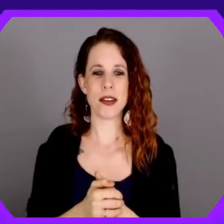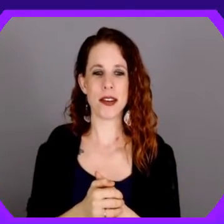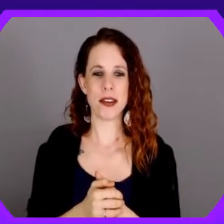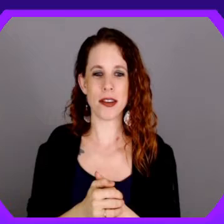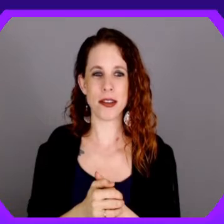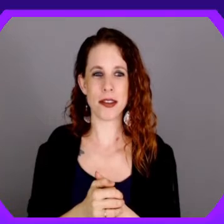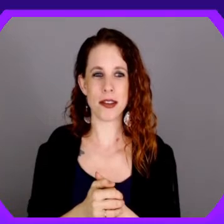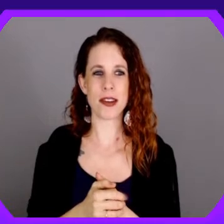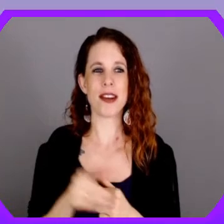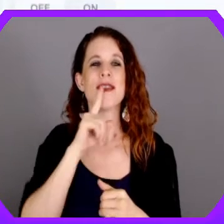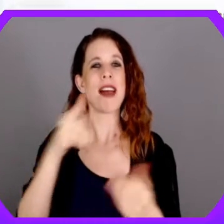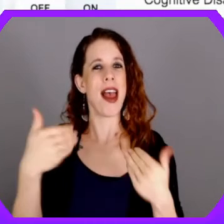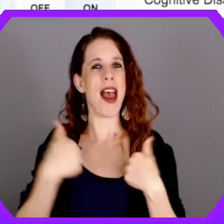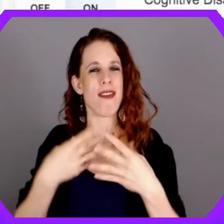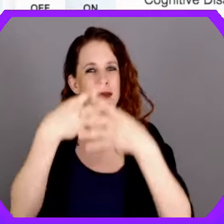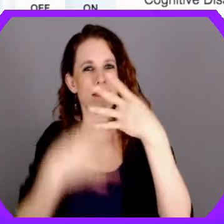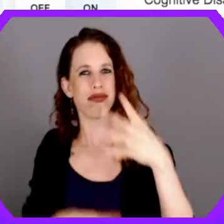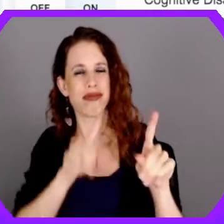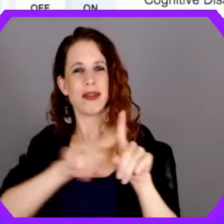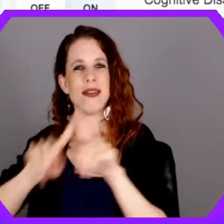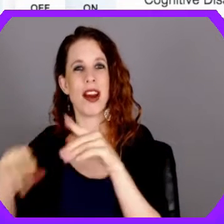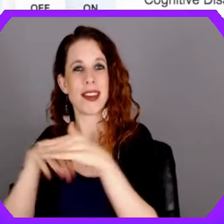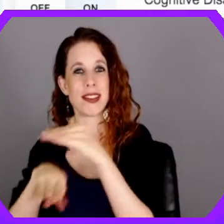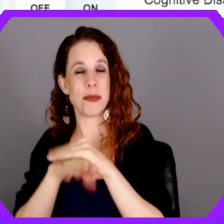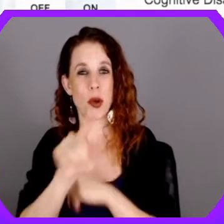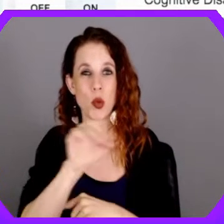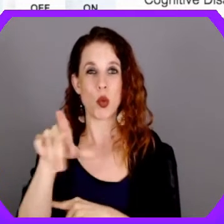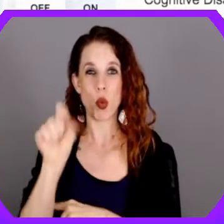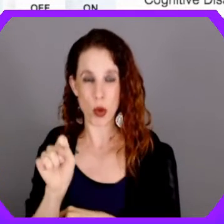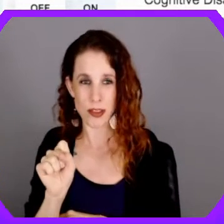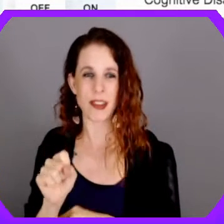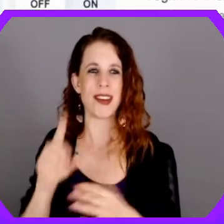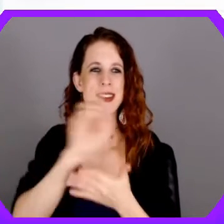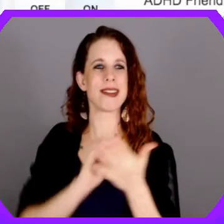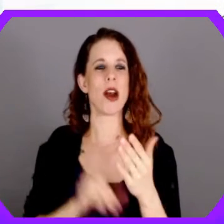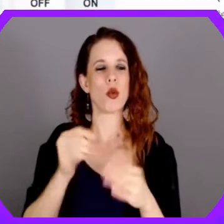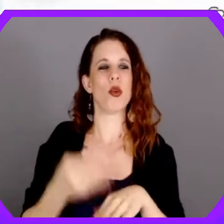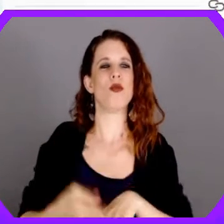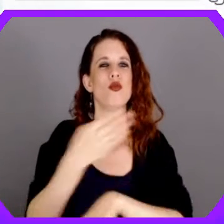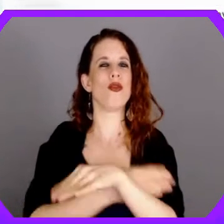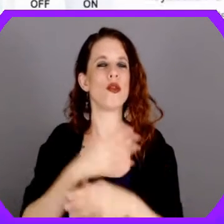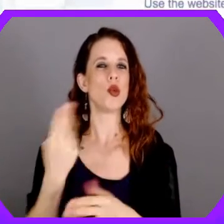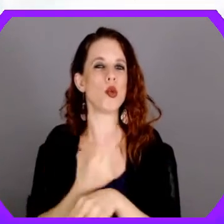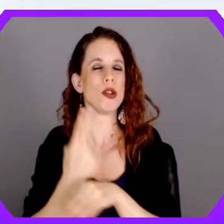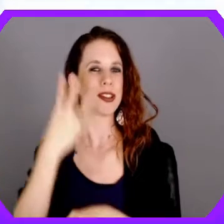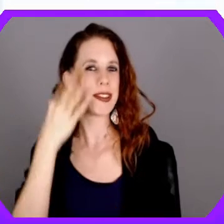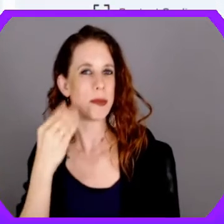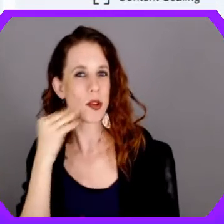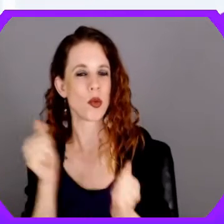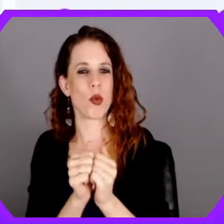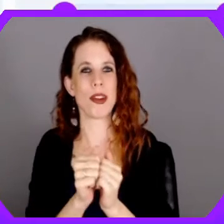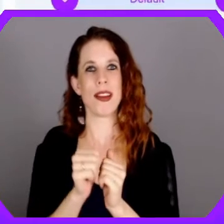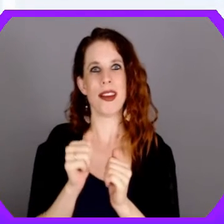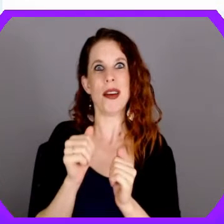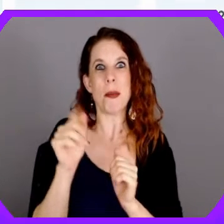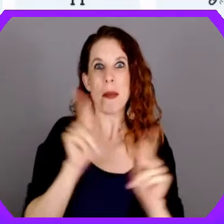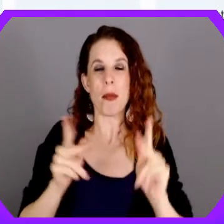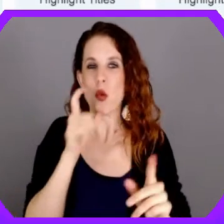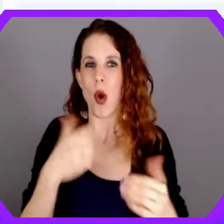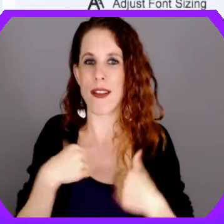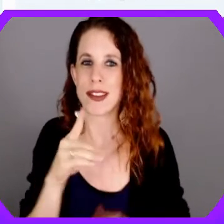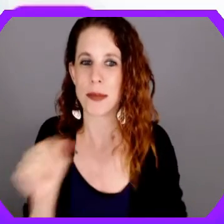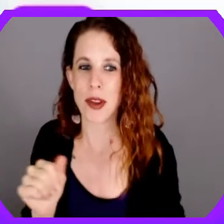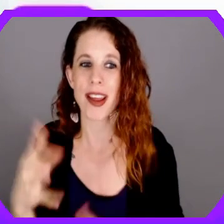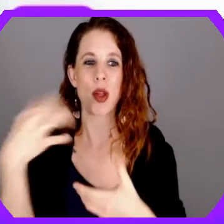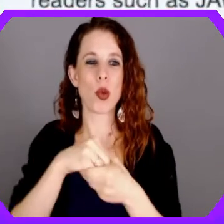Our website contains a wide variety of accessibility tools designed to improve the user experience for people with disabilities,